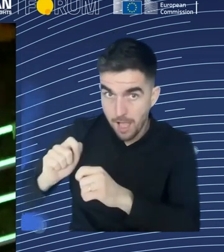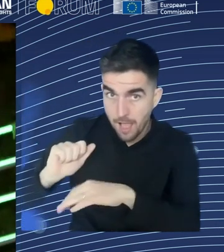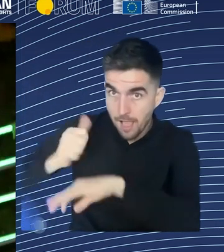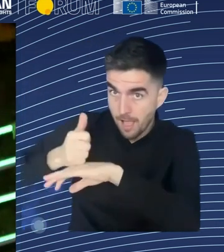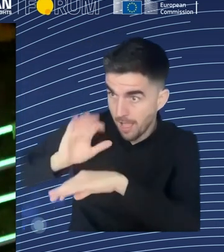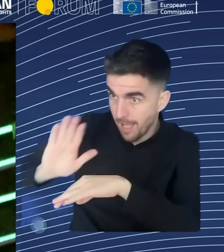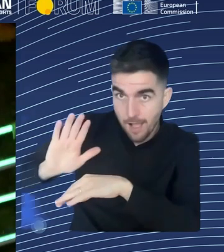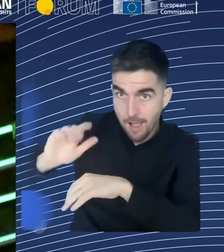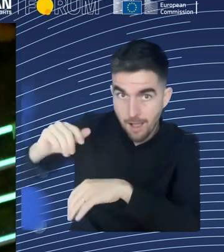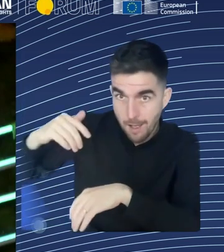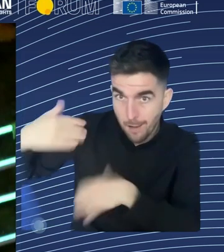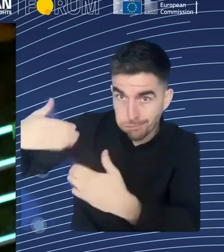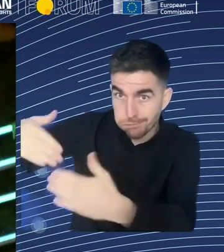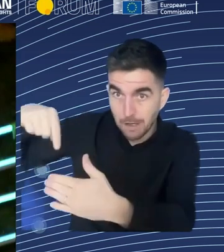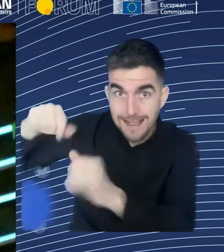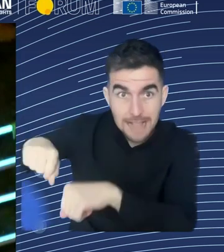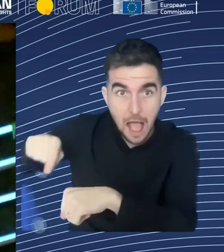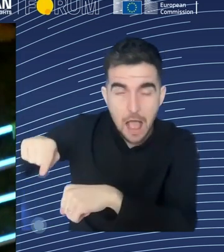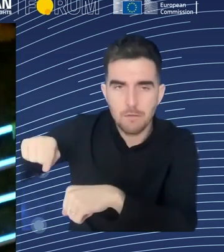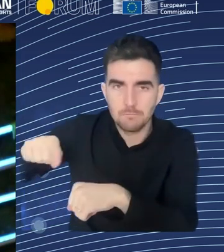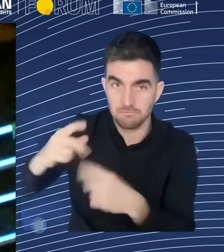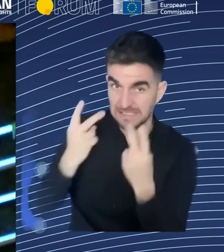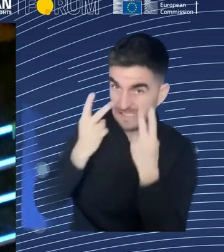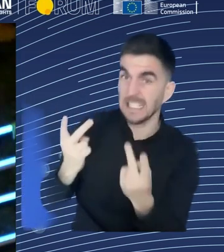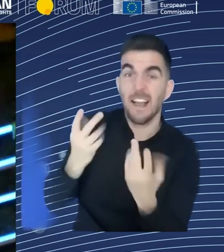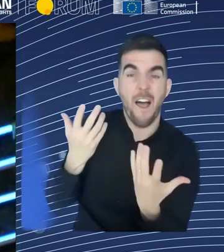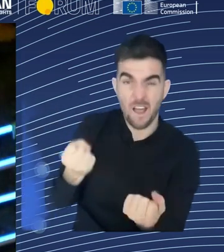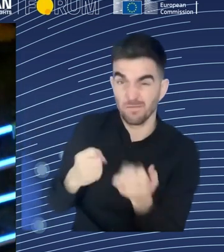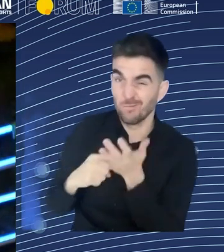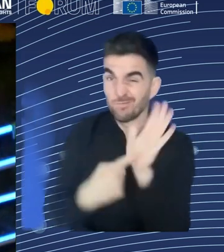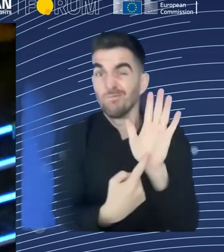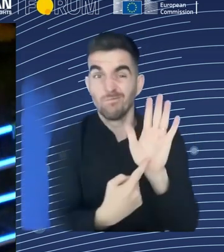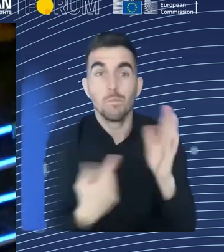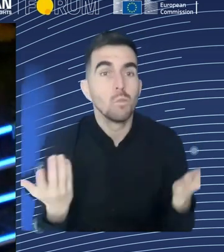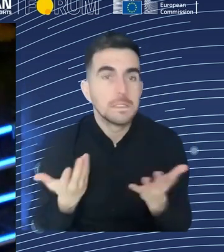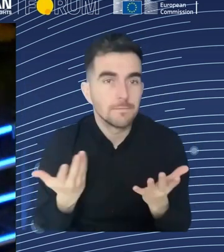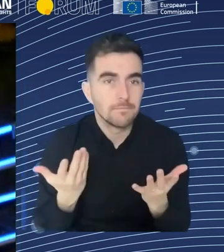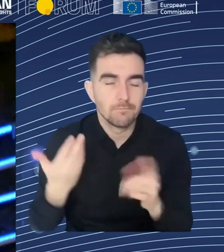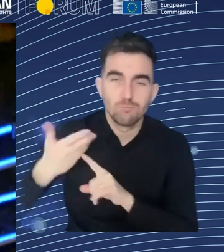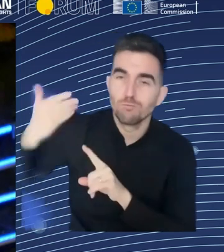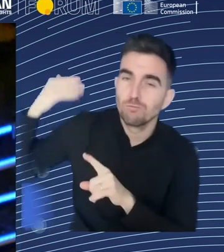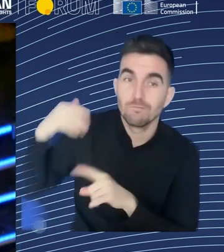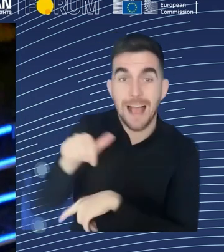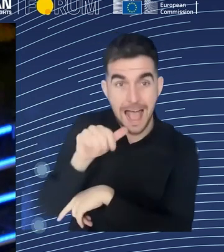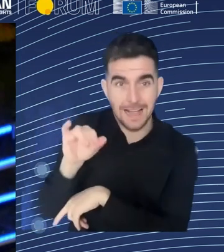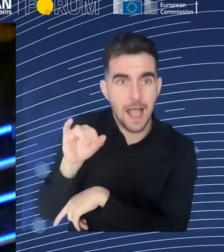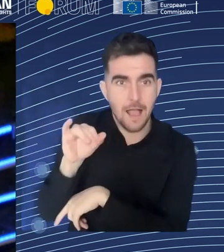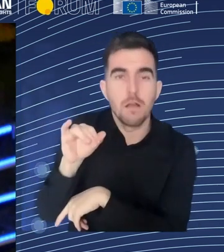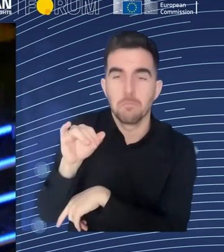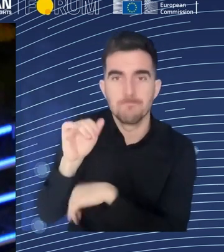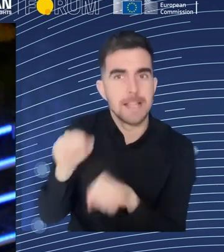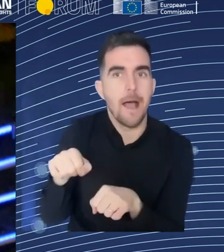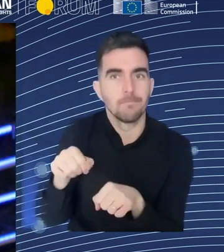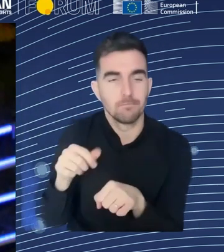of, that you take away from, from this, that, you know, 50% of all jobs are going to be automated by AI. don't think that's a